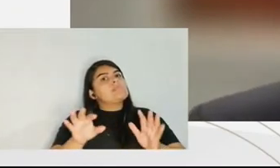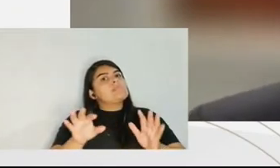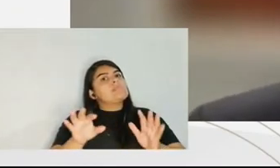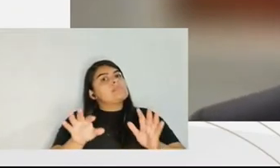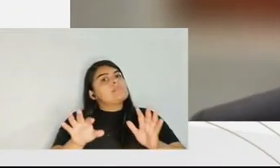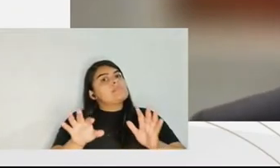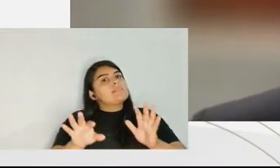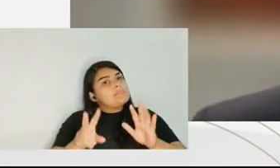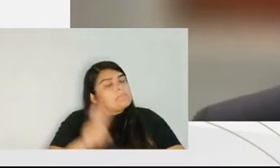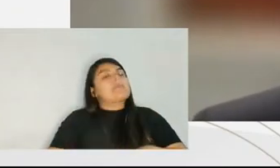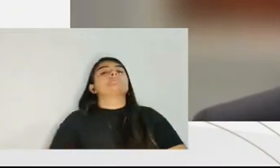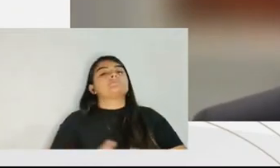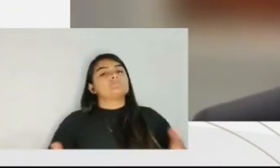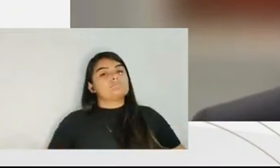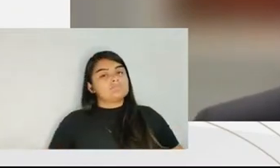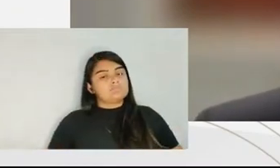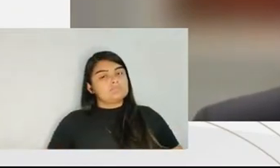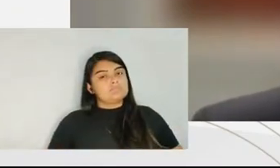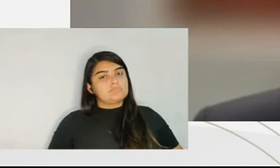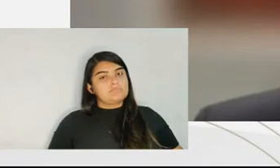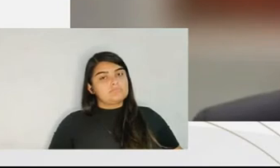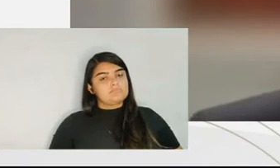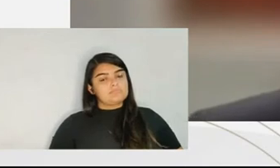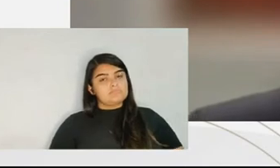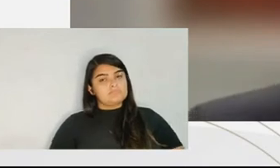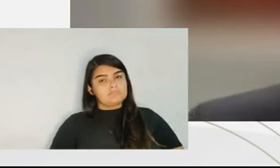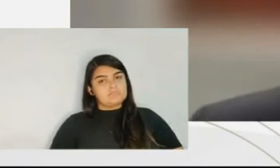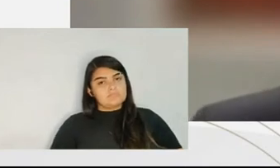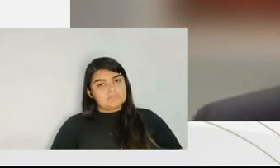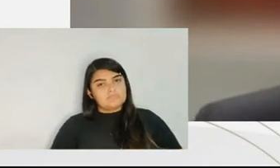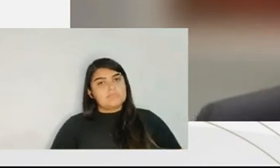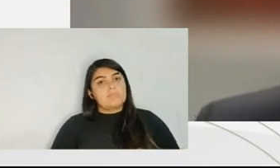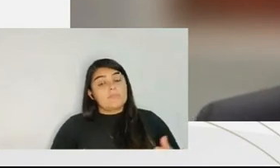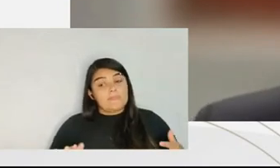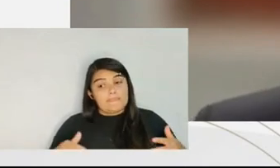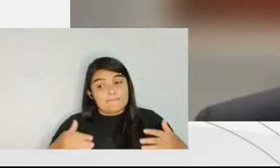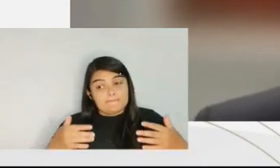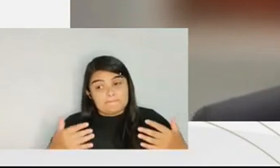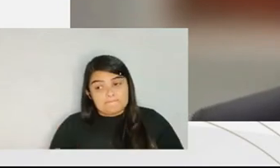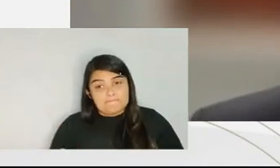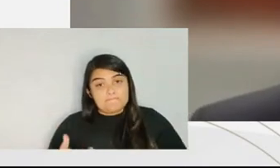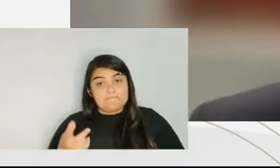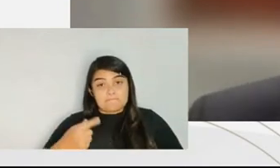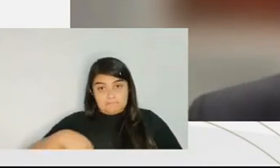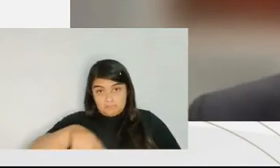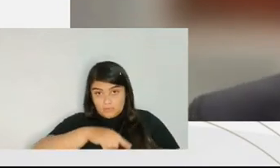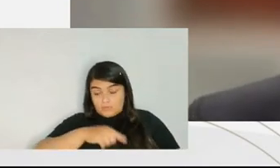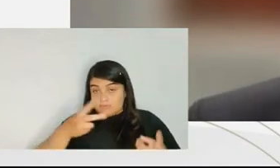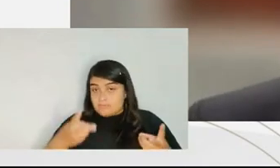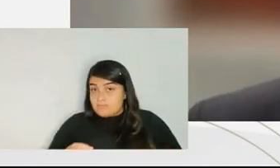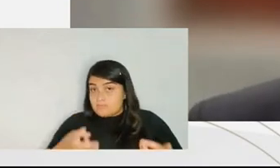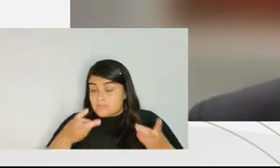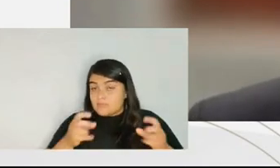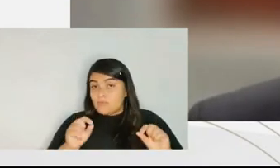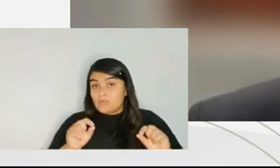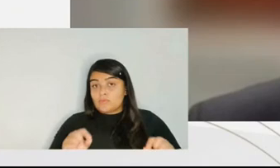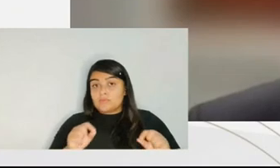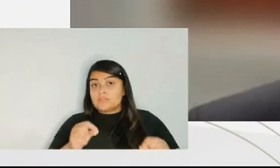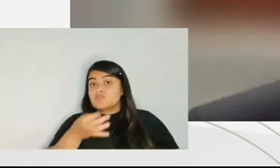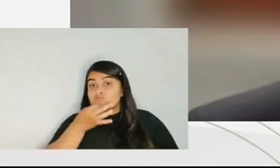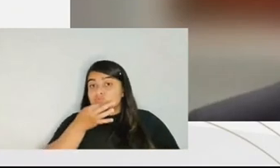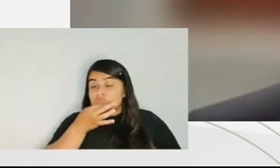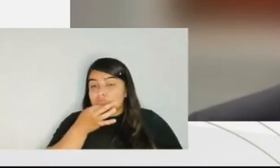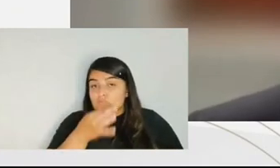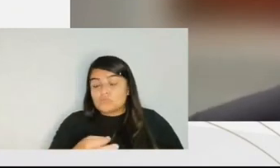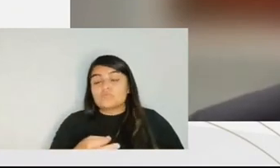penalty before they can get into probation. So, just for